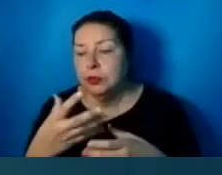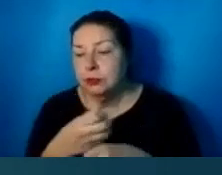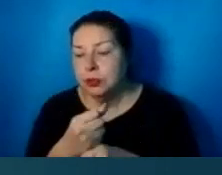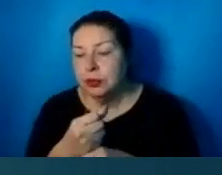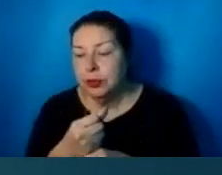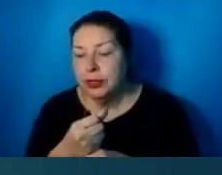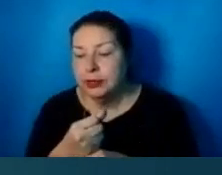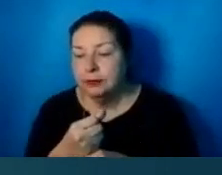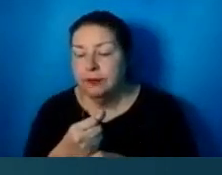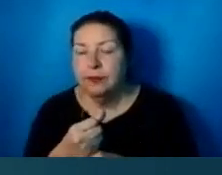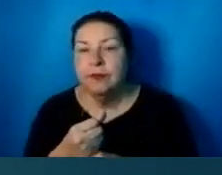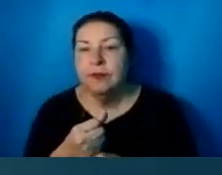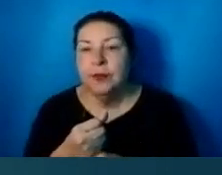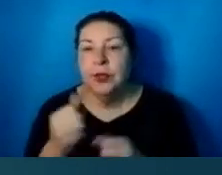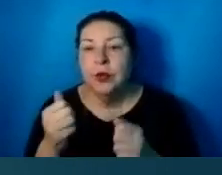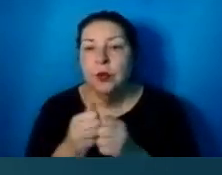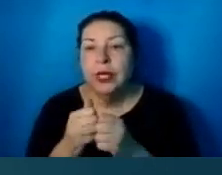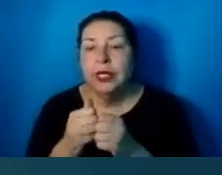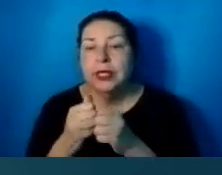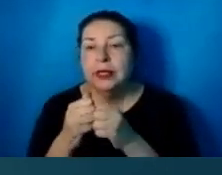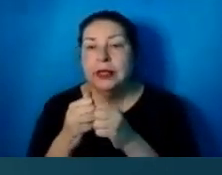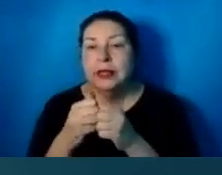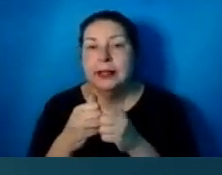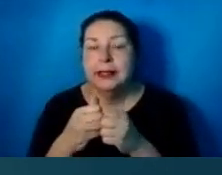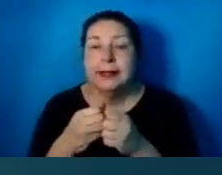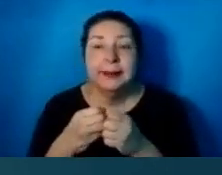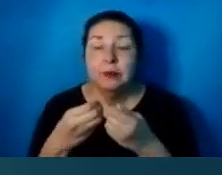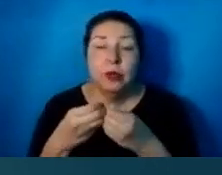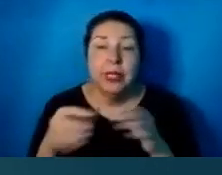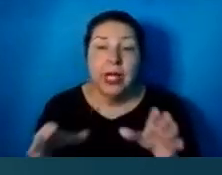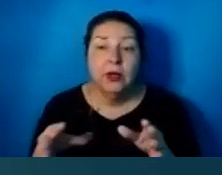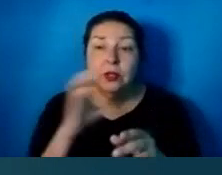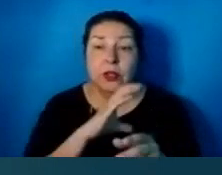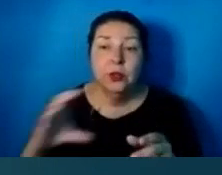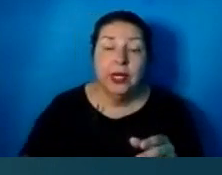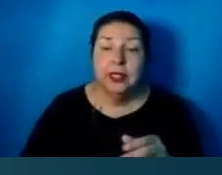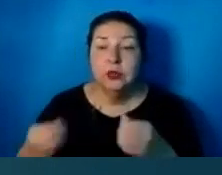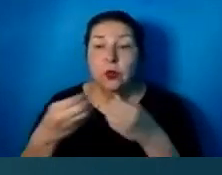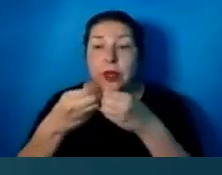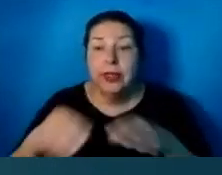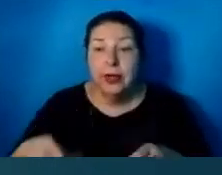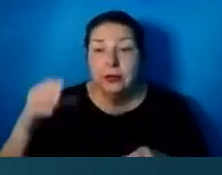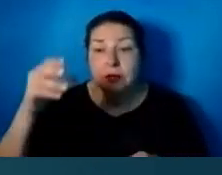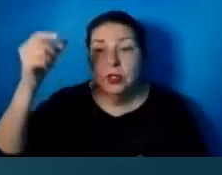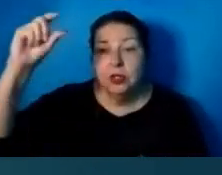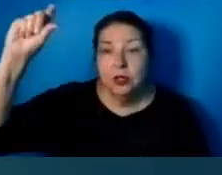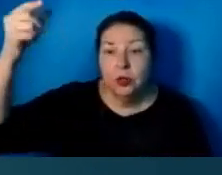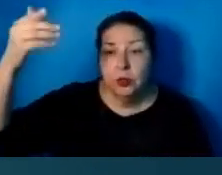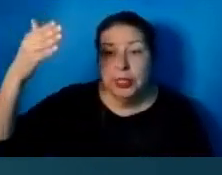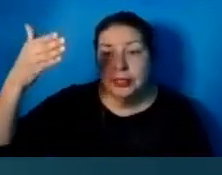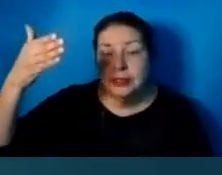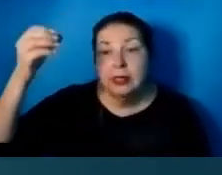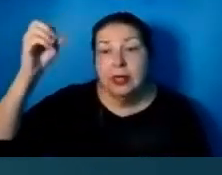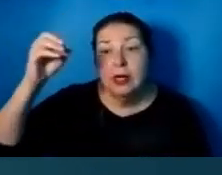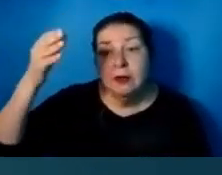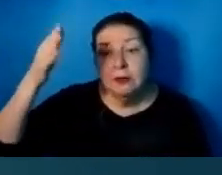without Christ, without the grace of God, you stand